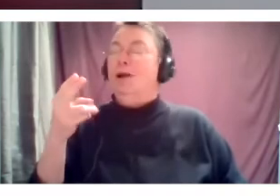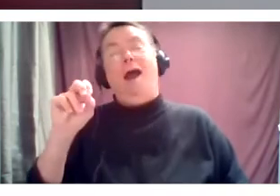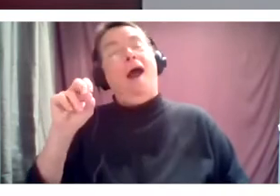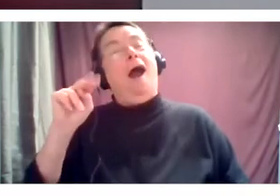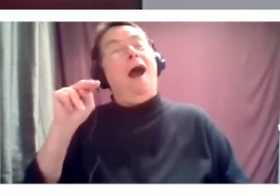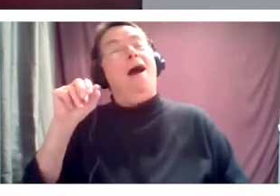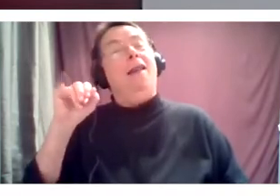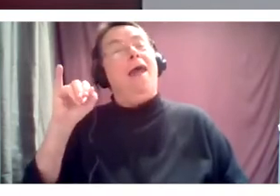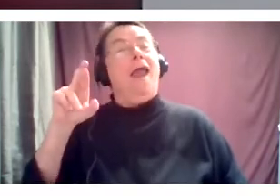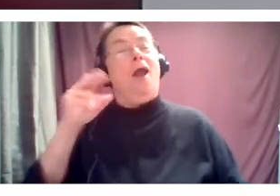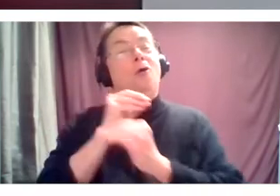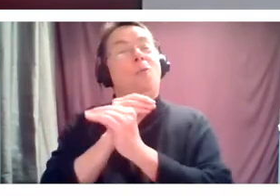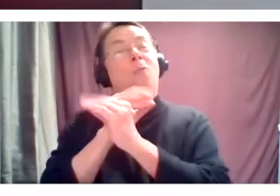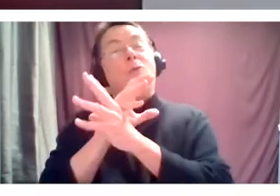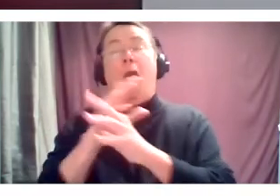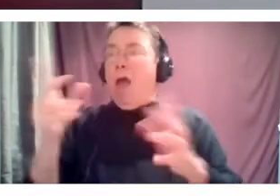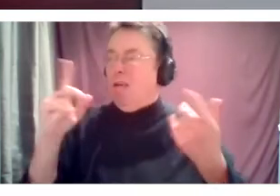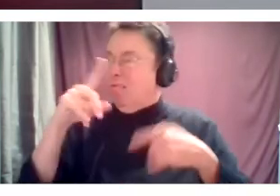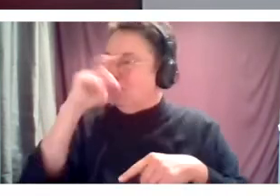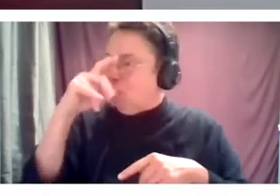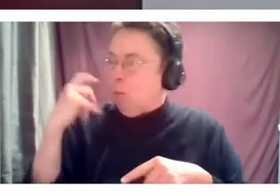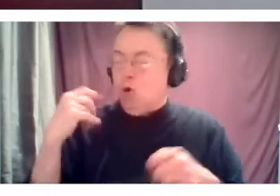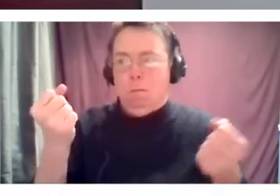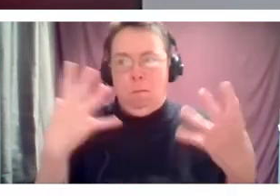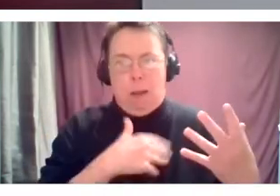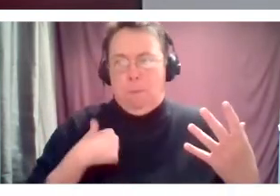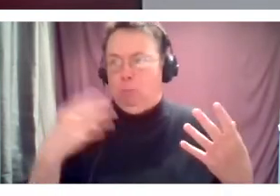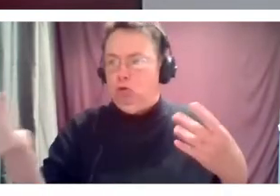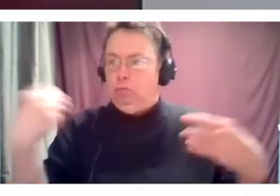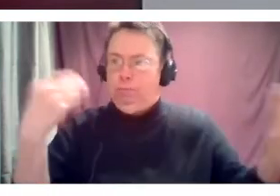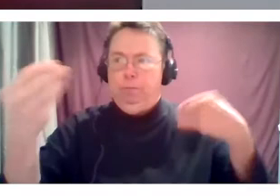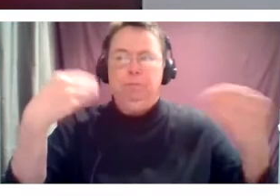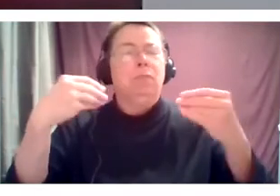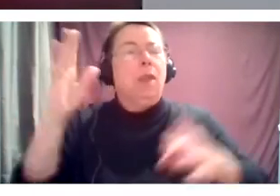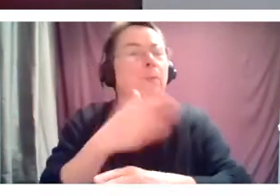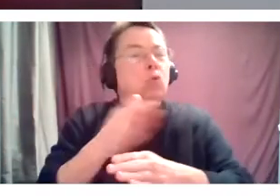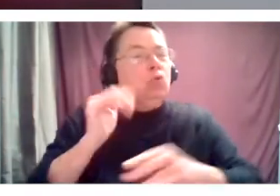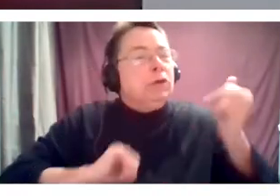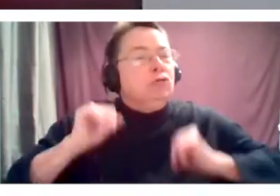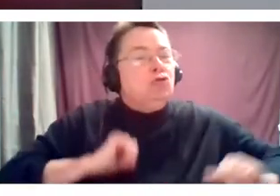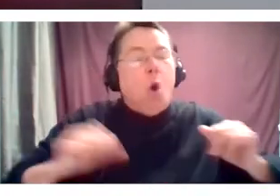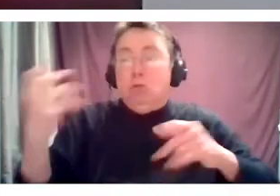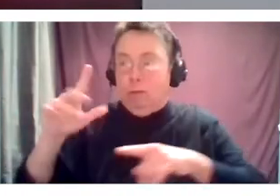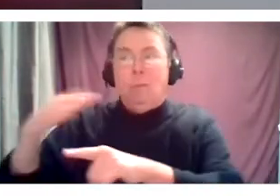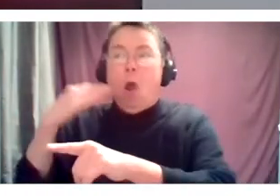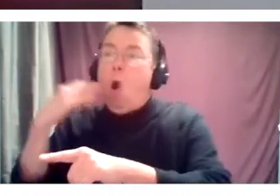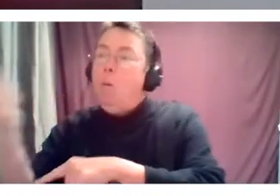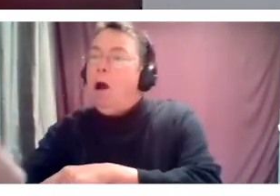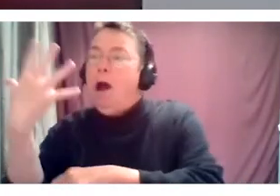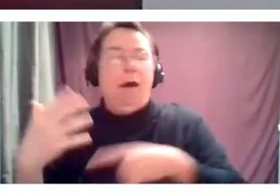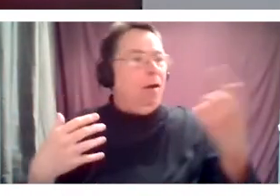with a lot of our members contributing individual musical performances from home that we compiled